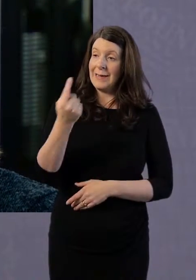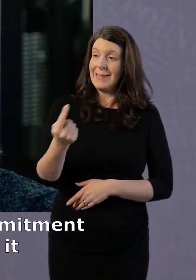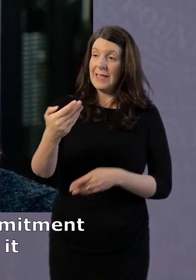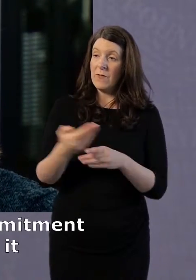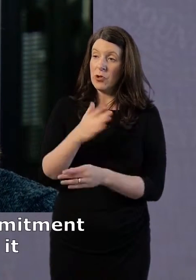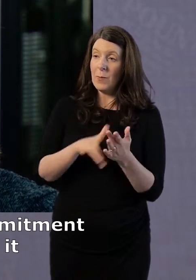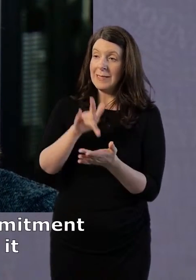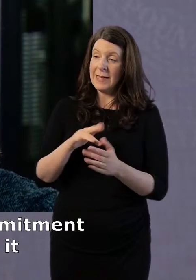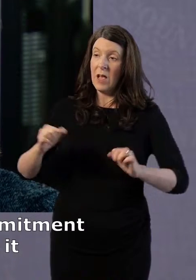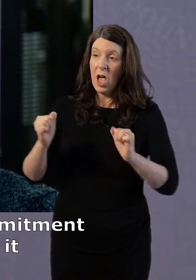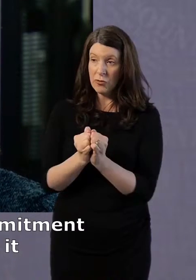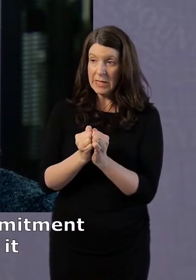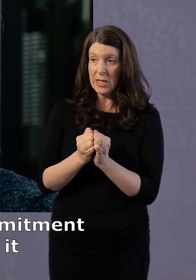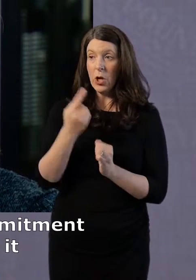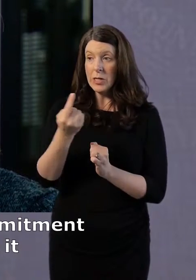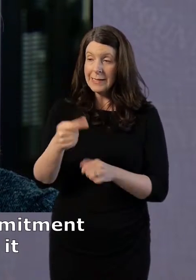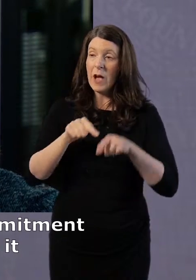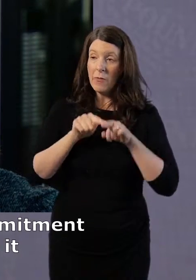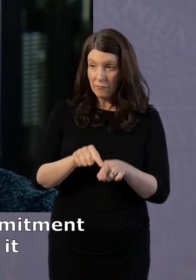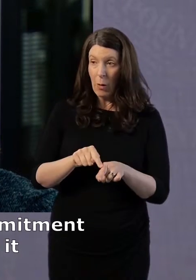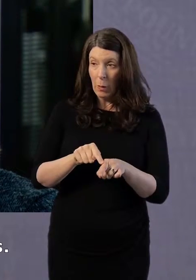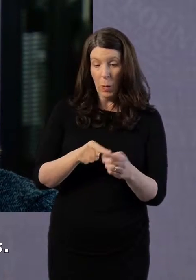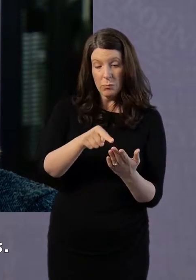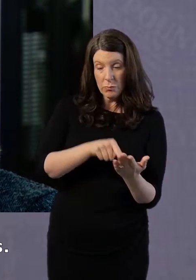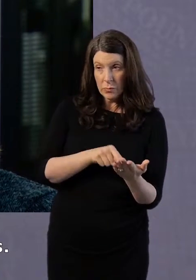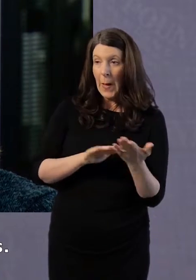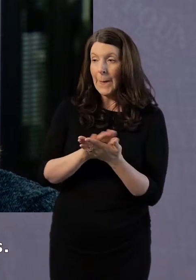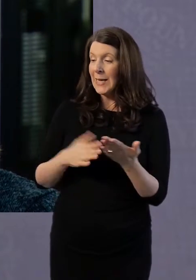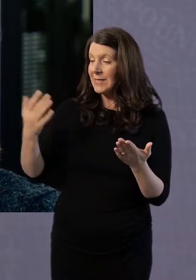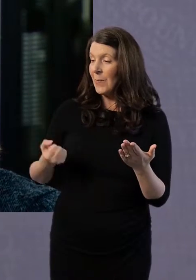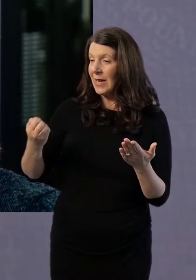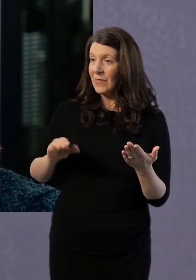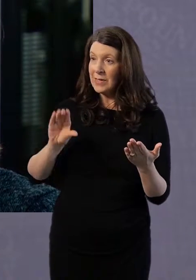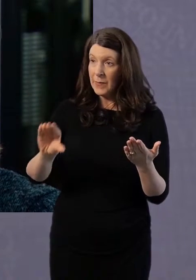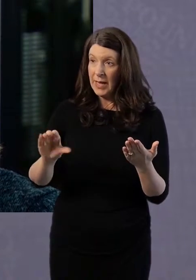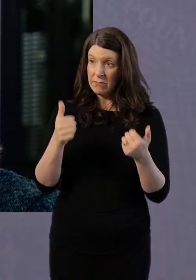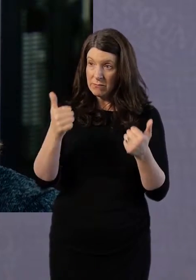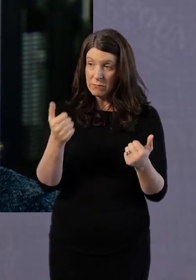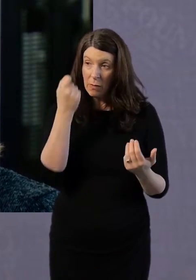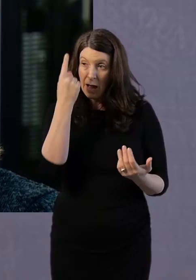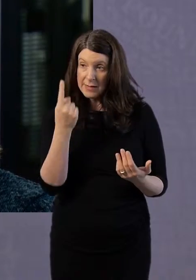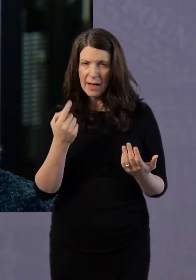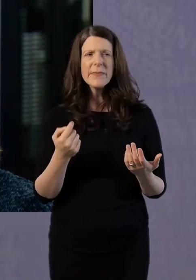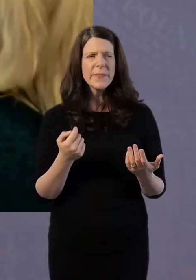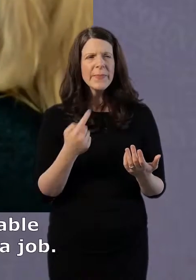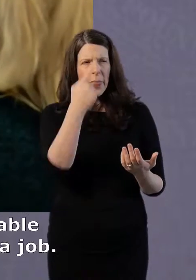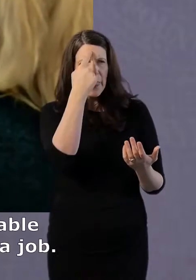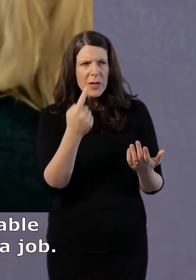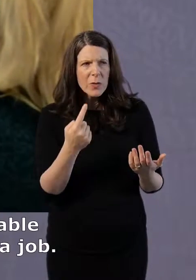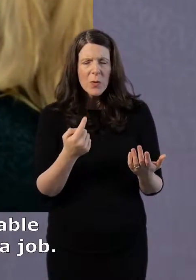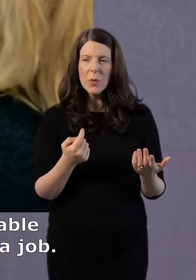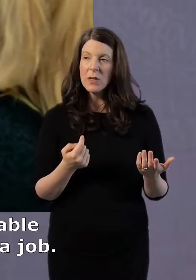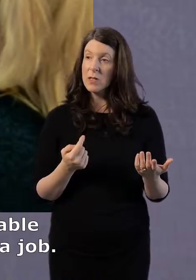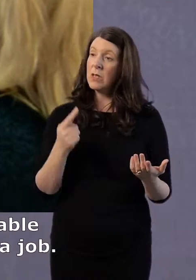You have to sign the claimant commitment and agree to the activities in it so you can get your benefits. Do you understand that? I think so. We'll